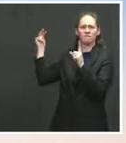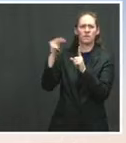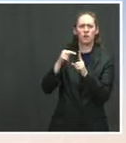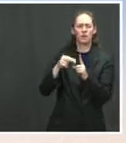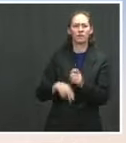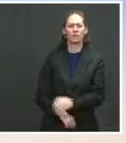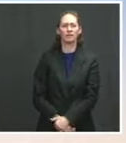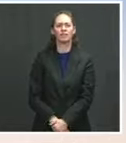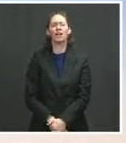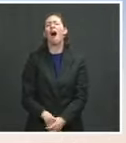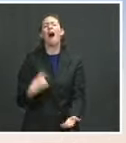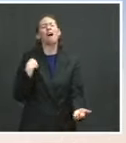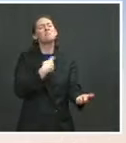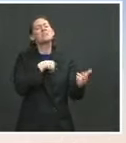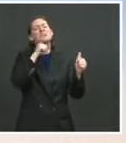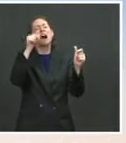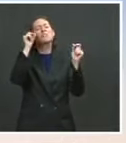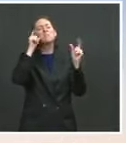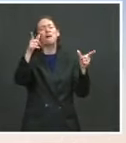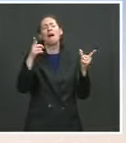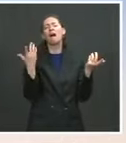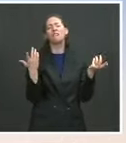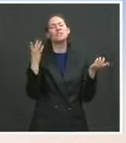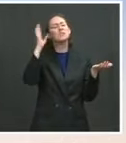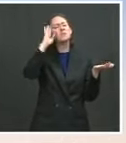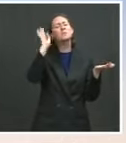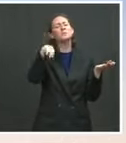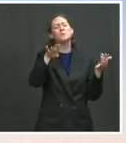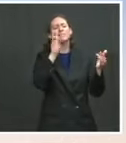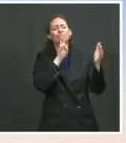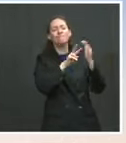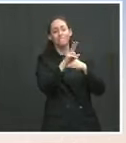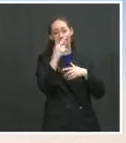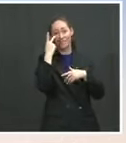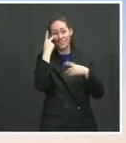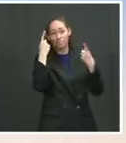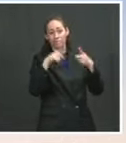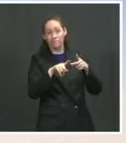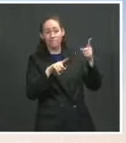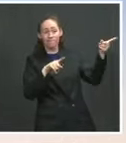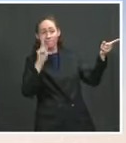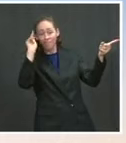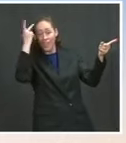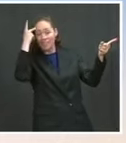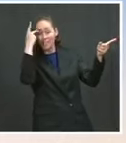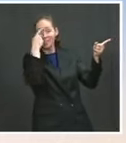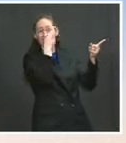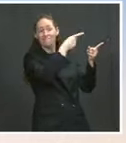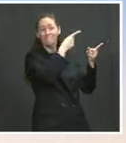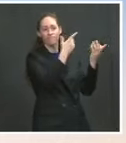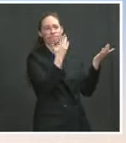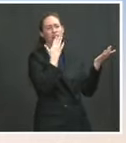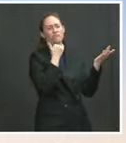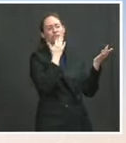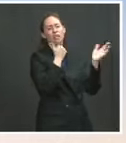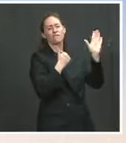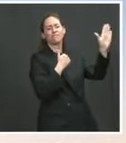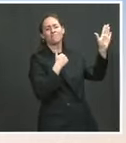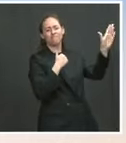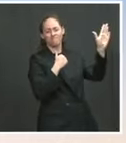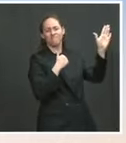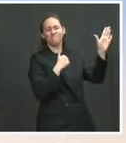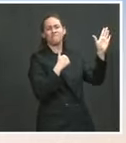about political formation in Israel, up to the parties there. Israel will remain an important strategic partner,